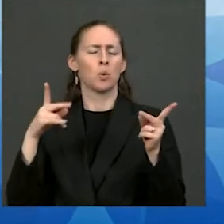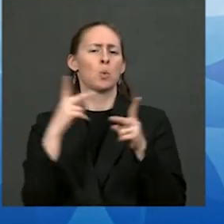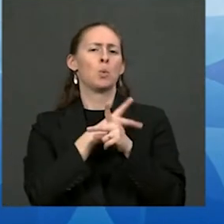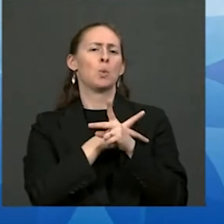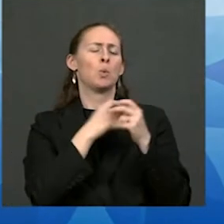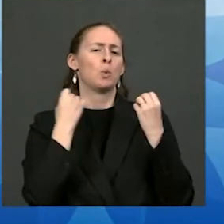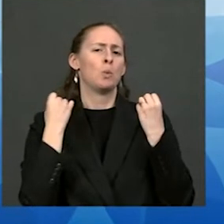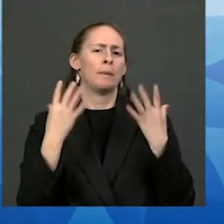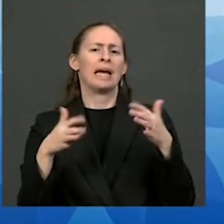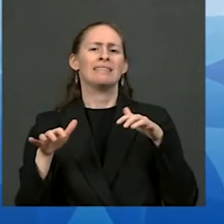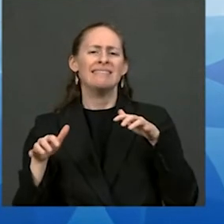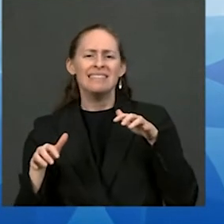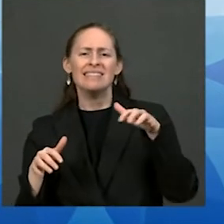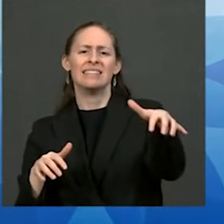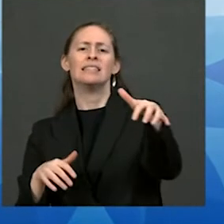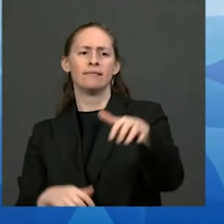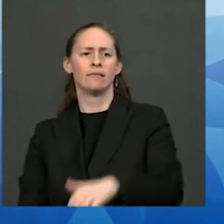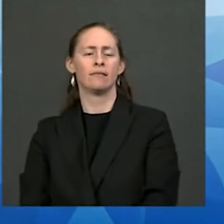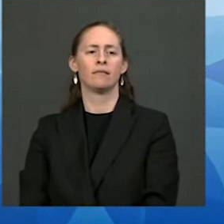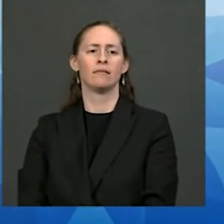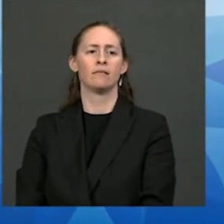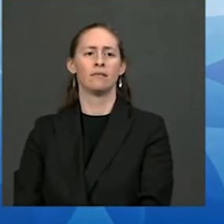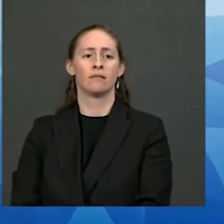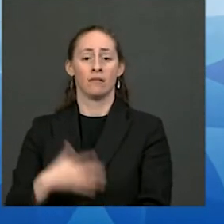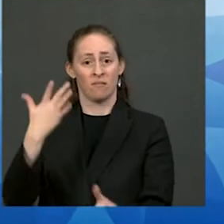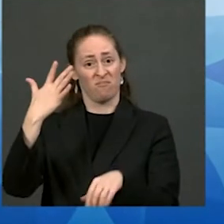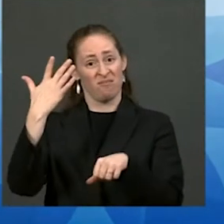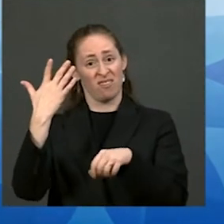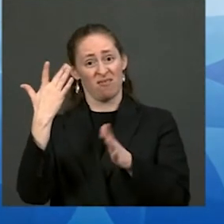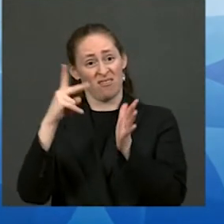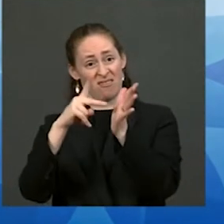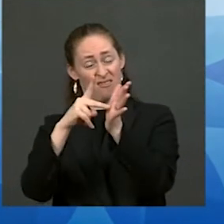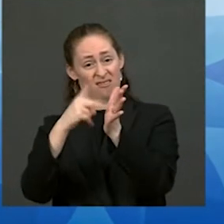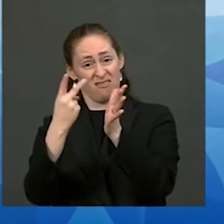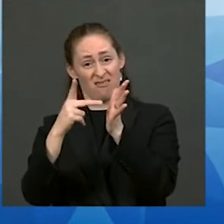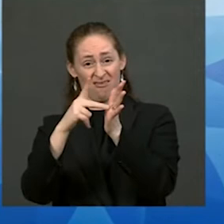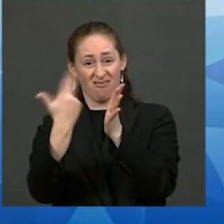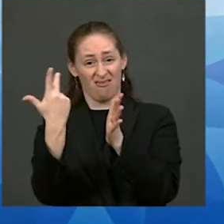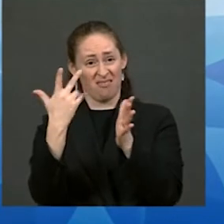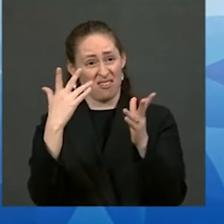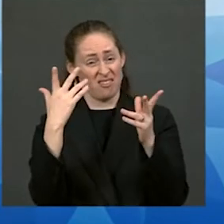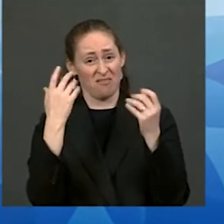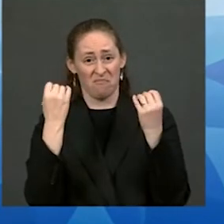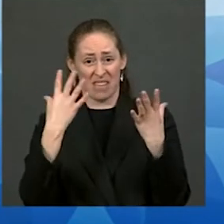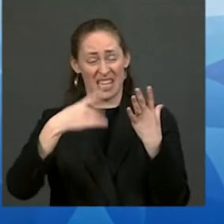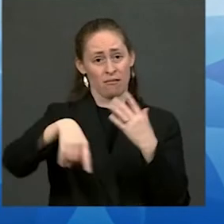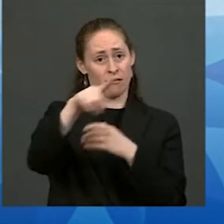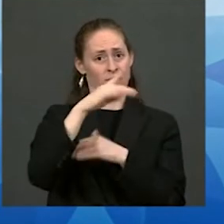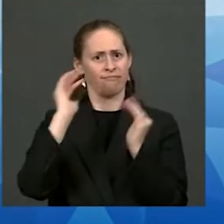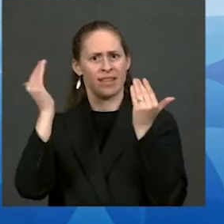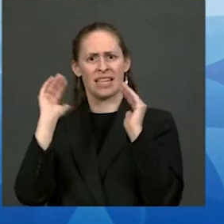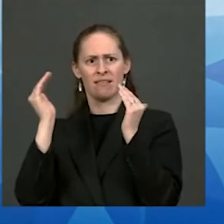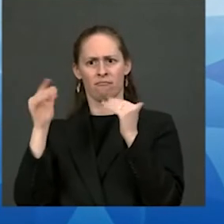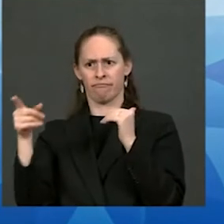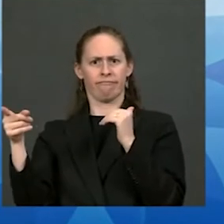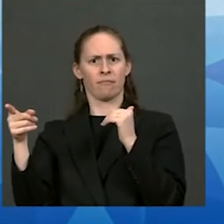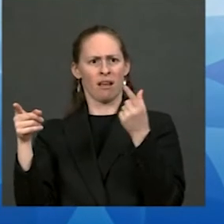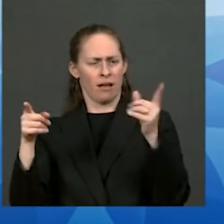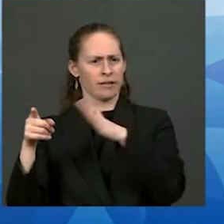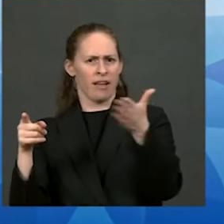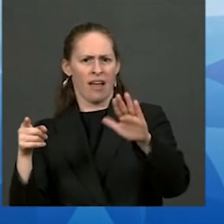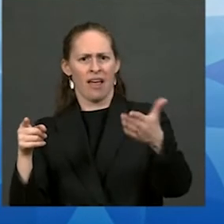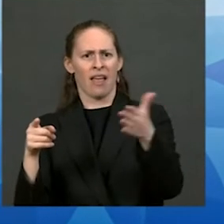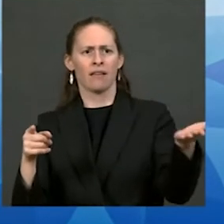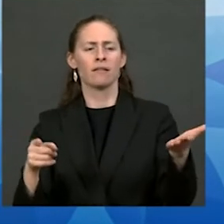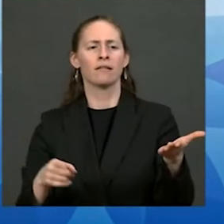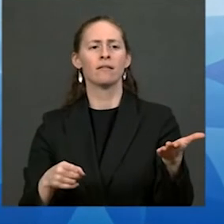lives lost twice as many died and as a percentage but tribal nations stepped up and today the